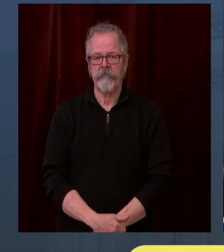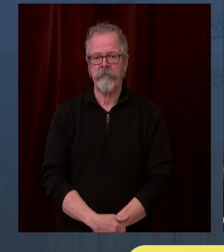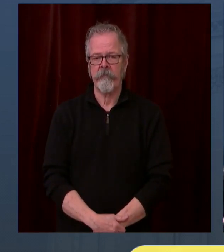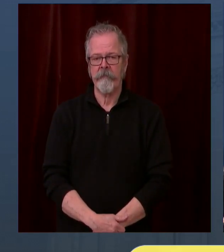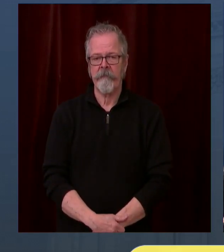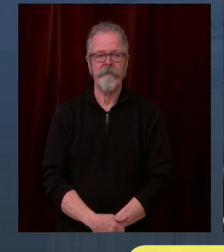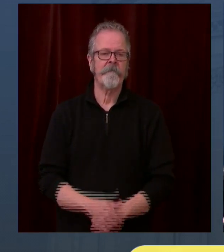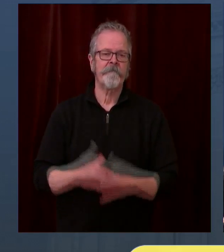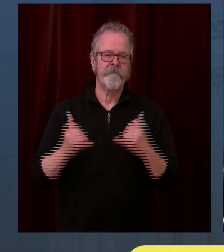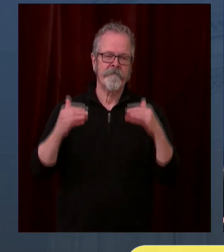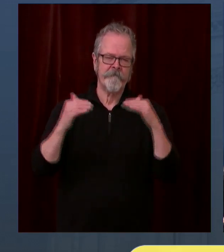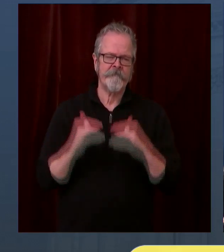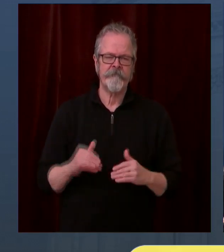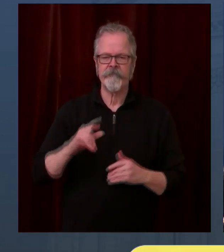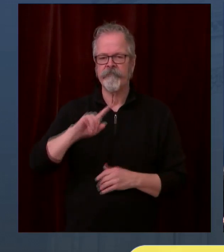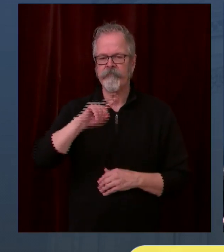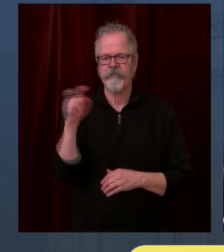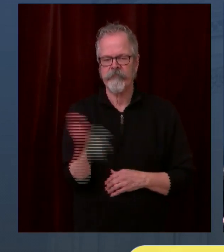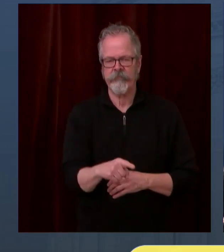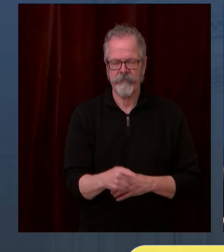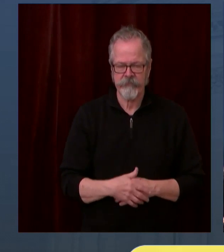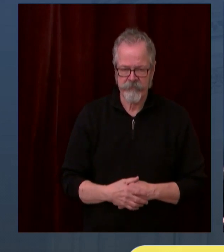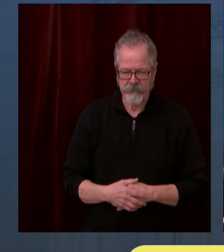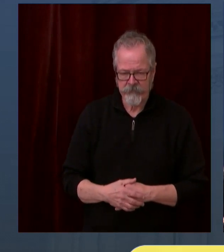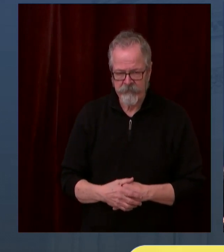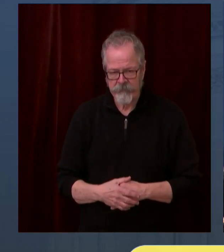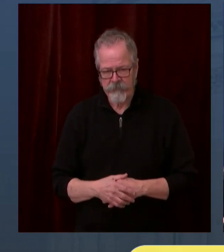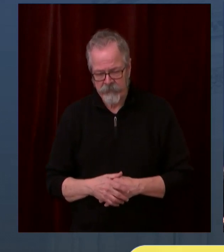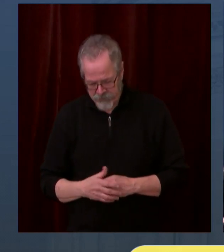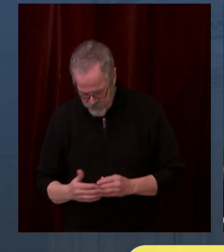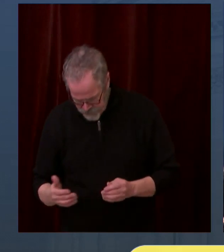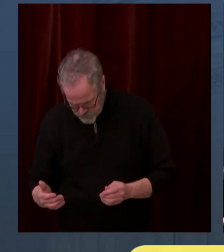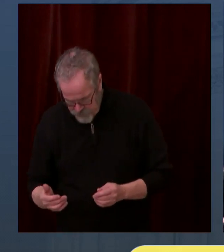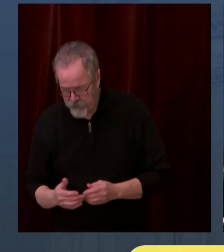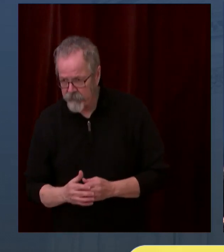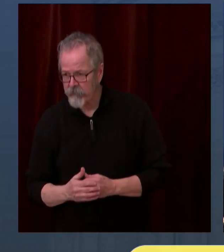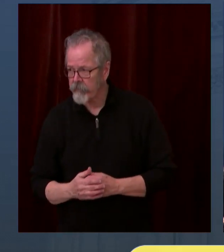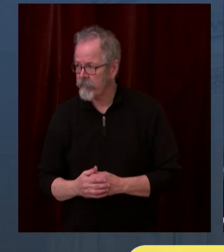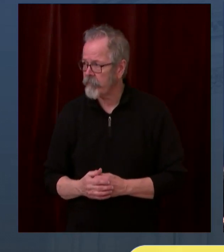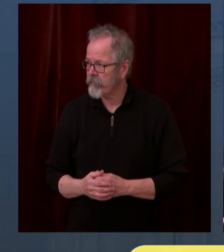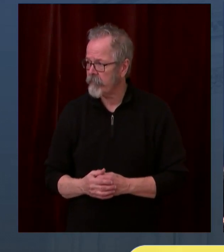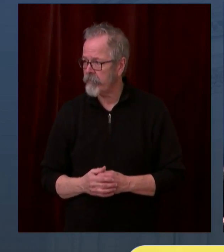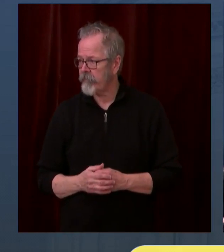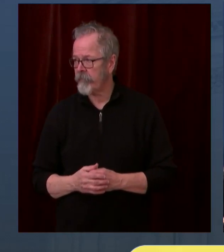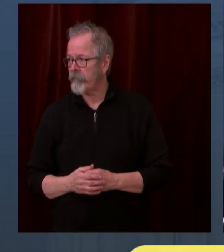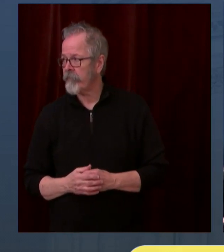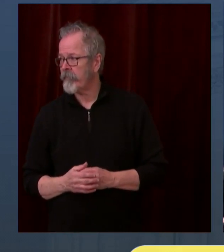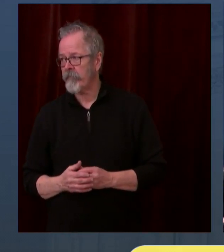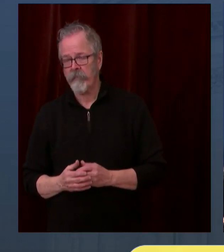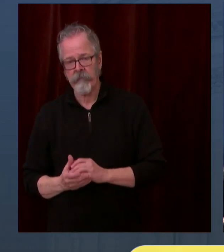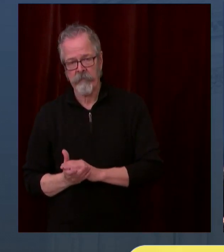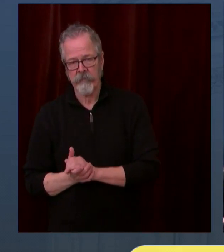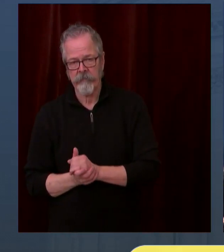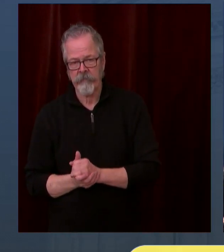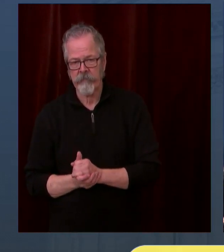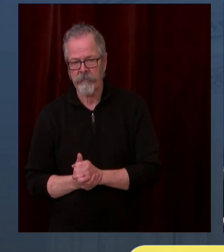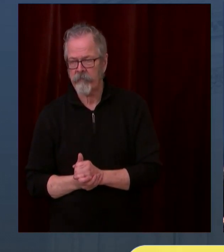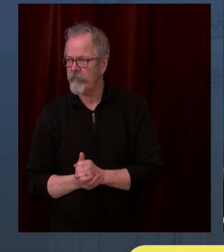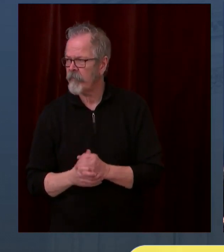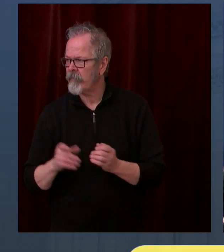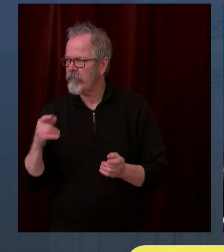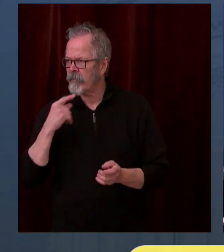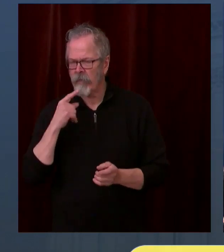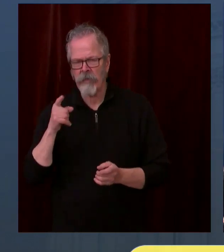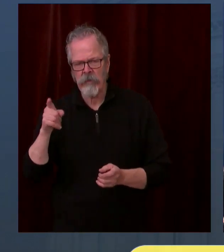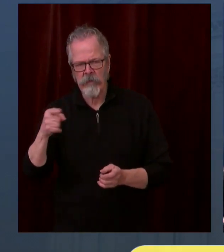So you're setting these requirements for local providers. Will there be some sort of consequence if a provider isn't meeting those